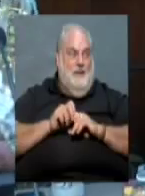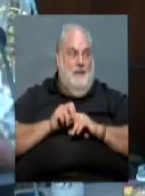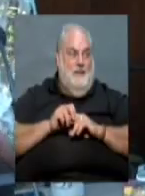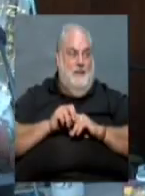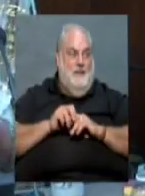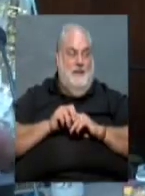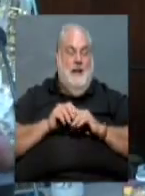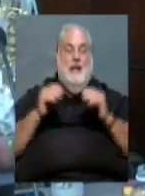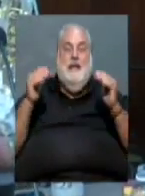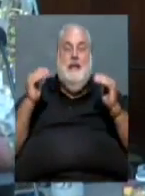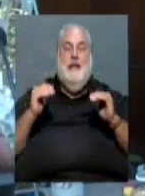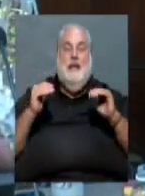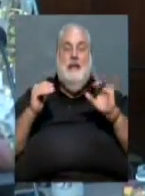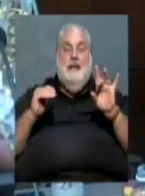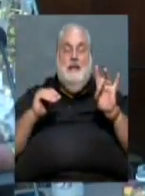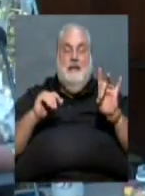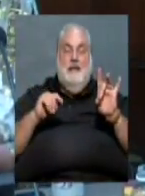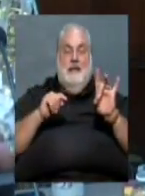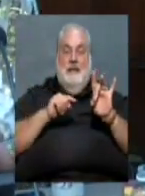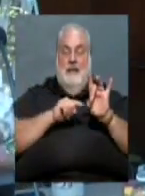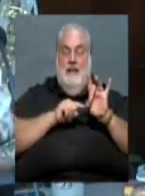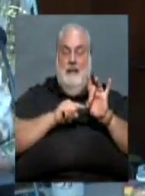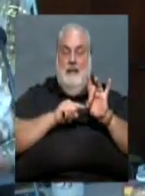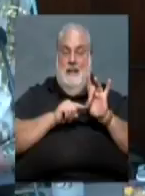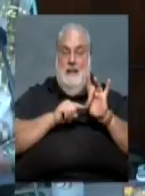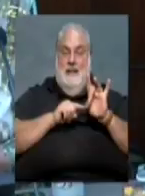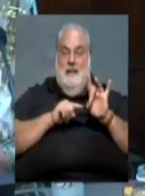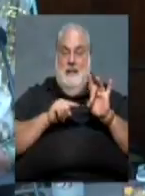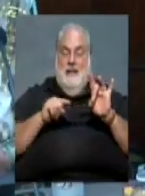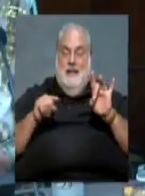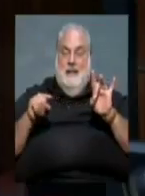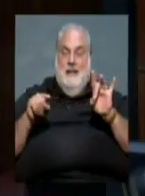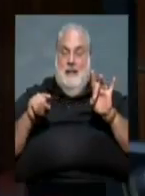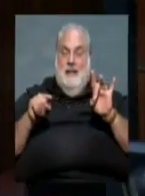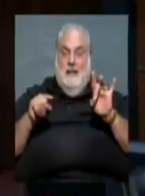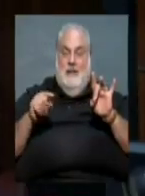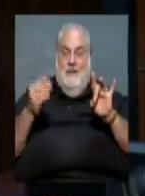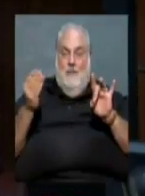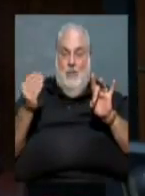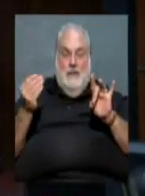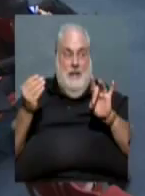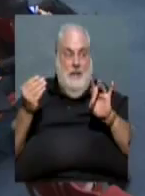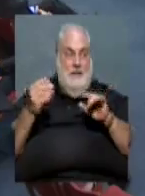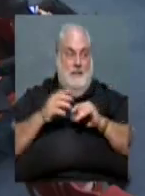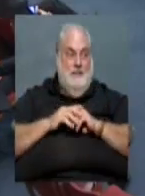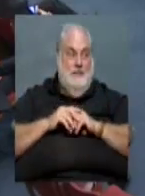Okay, we can move to – we can now move to the planning and development items, items eight through 14.